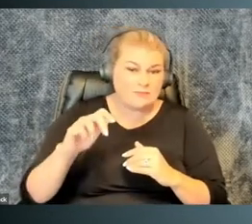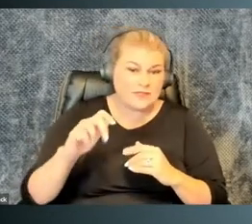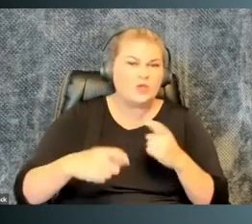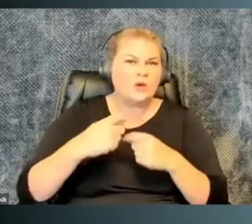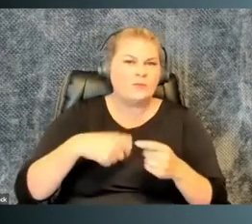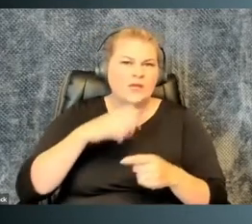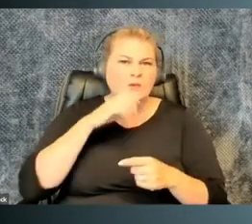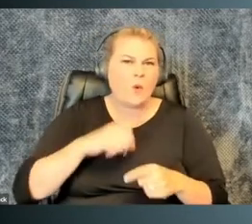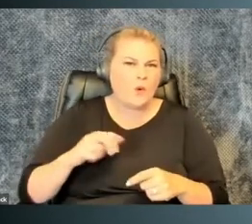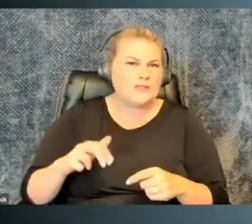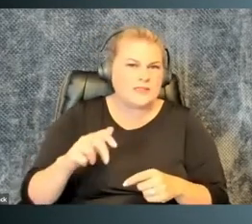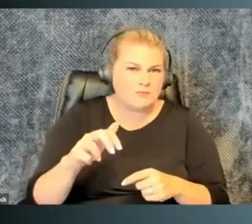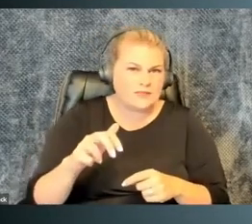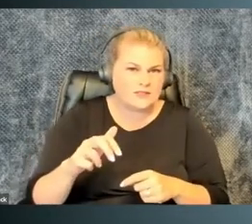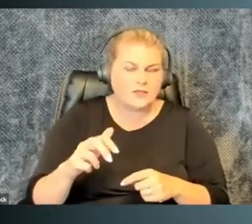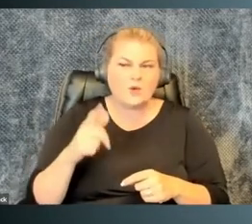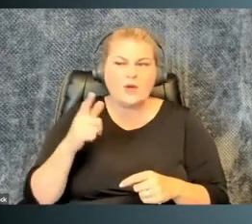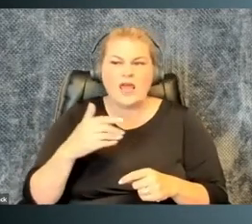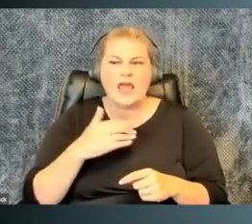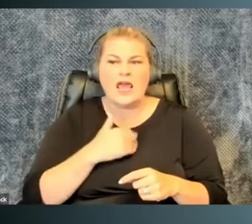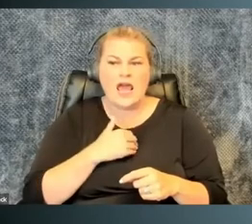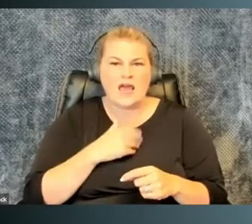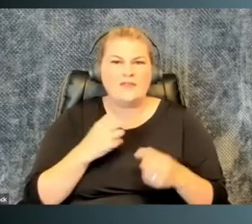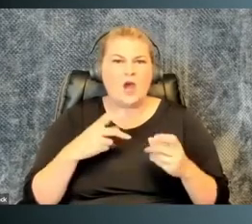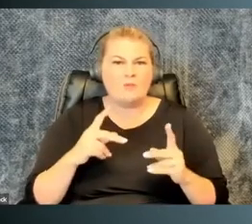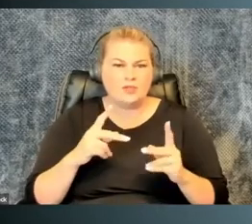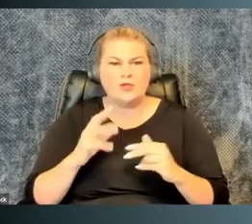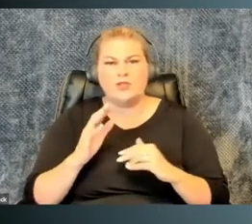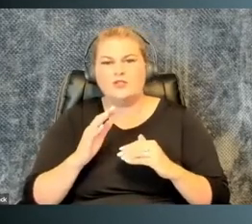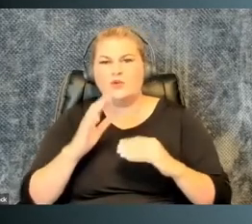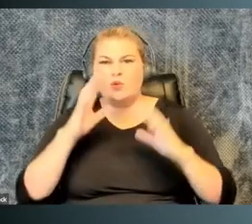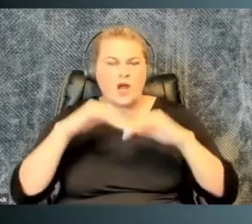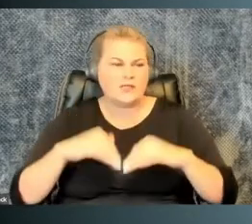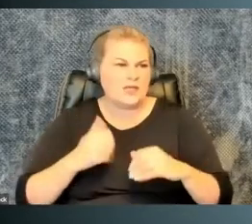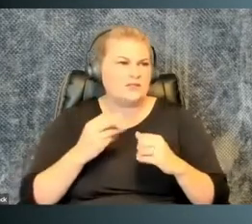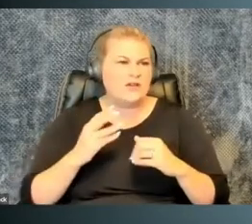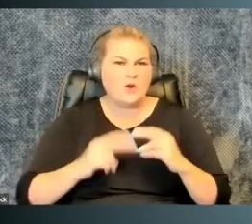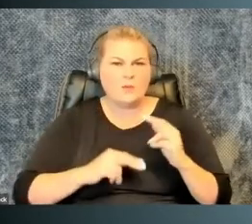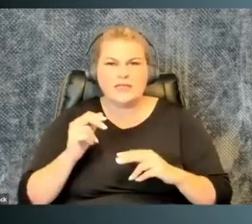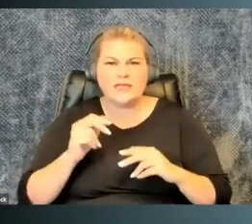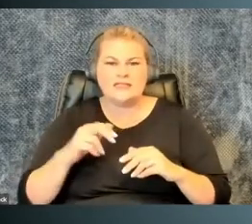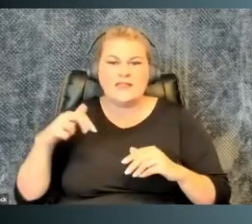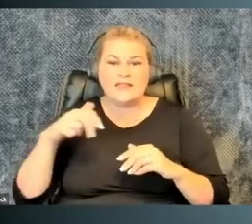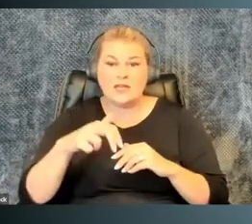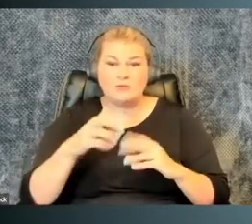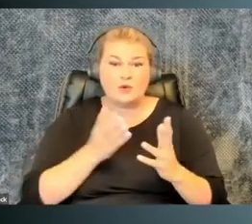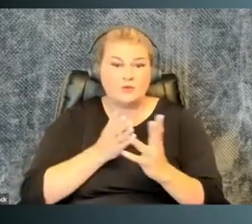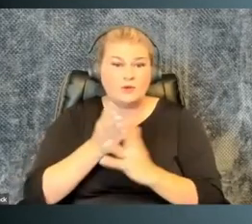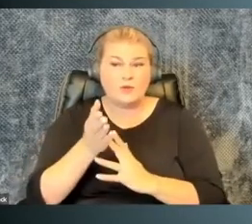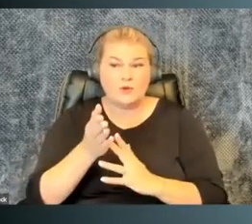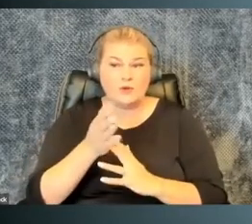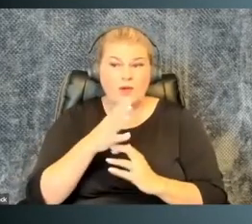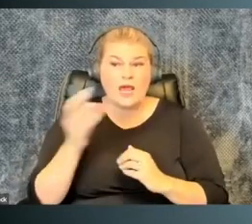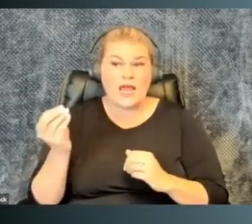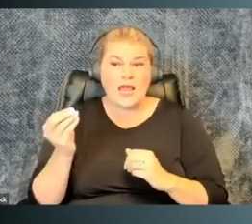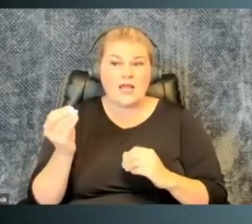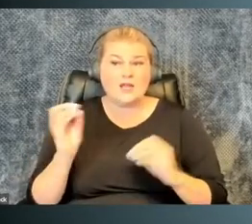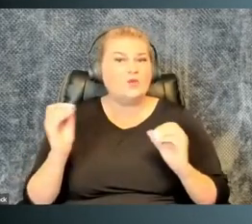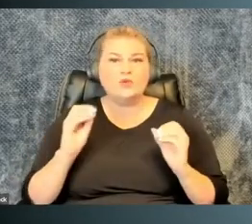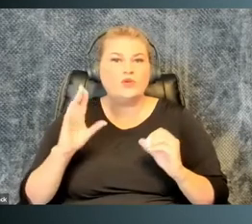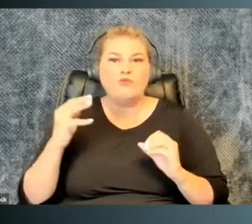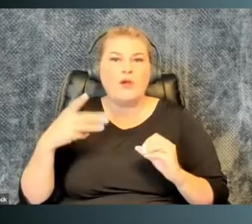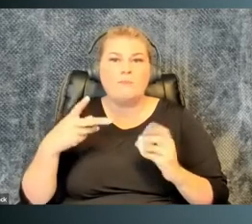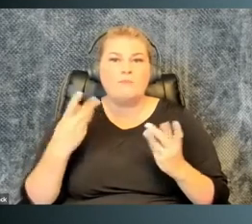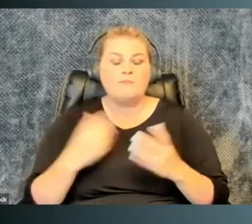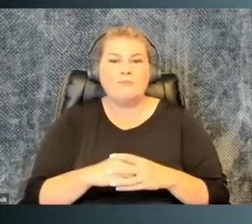newly constructed steps to replace old steps where they had the opportunity to knock down several buildings. They rebuilt those buildings. The steps were supposed to go through